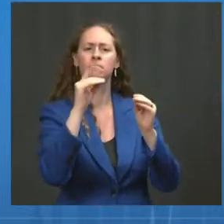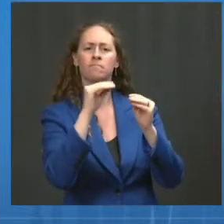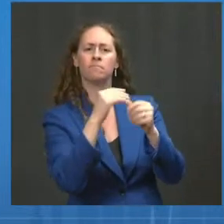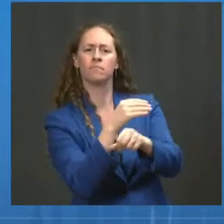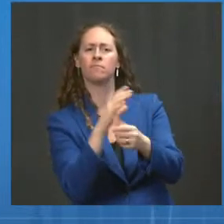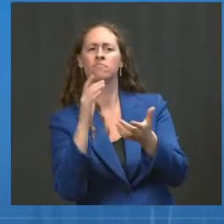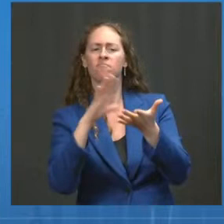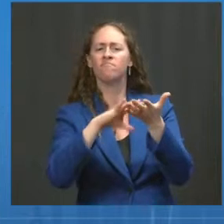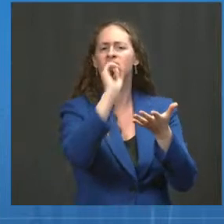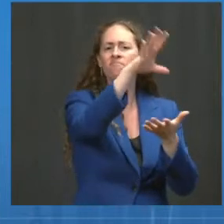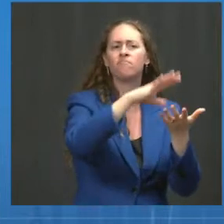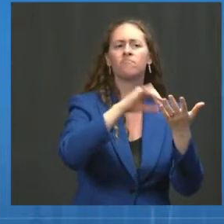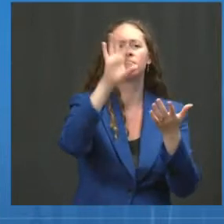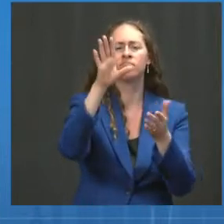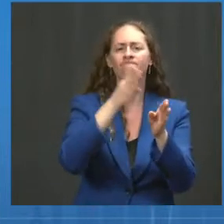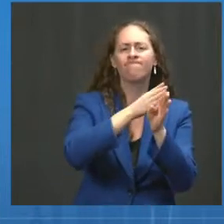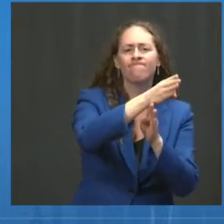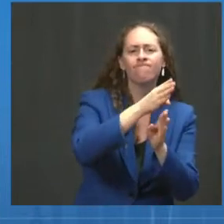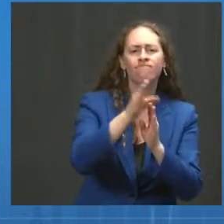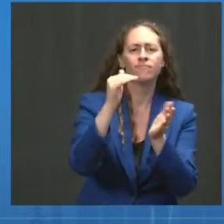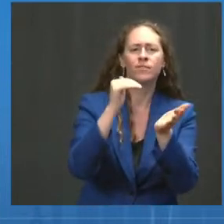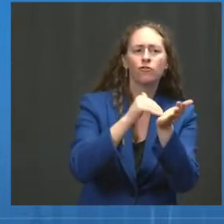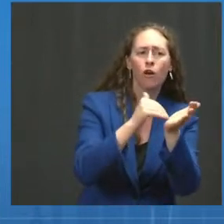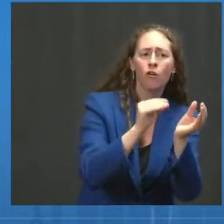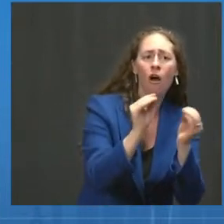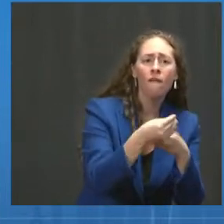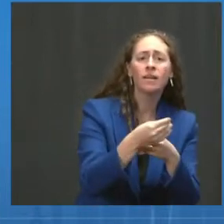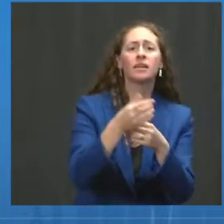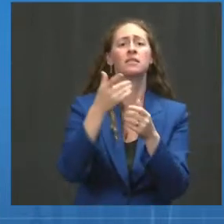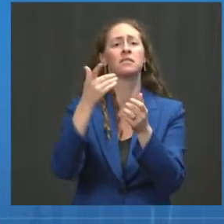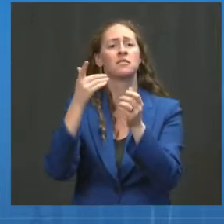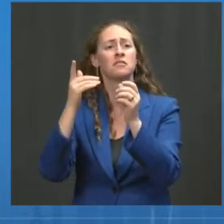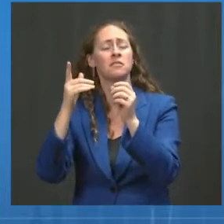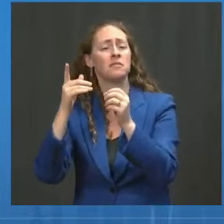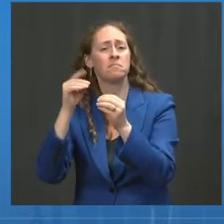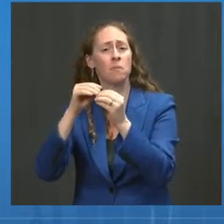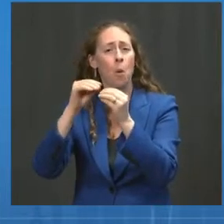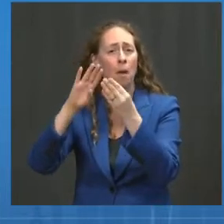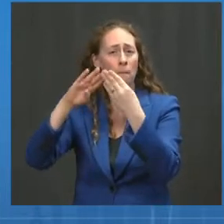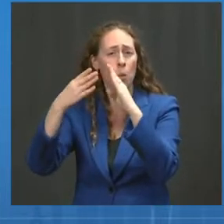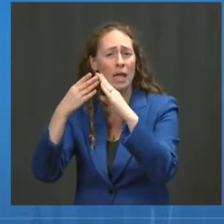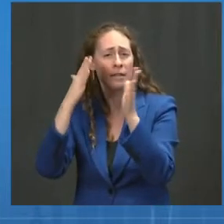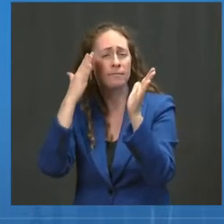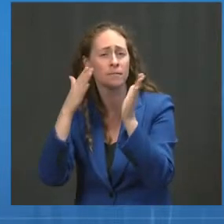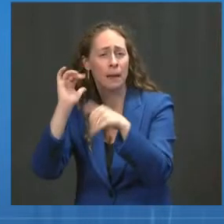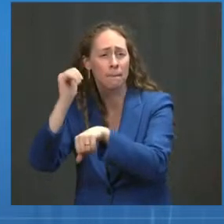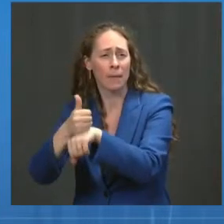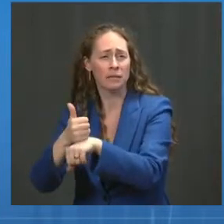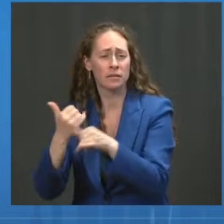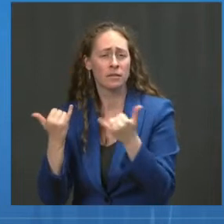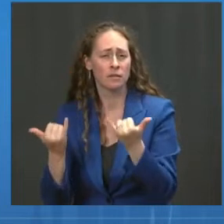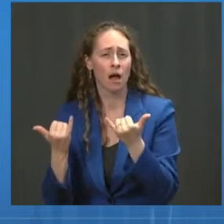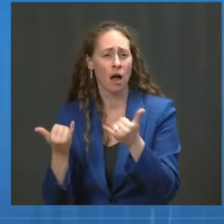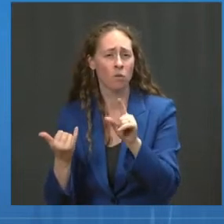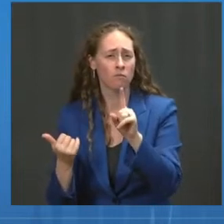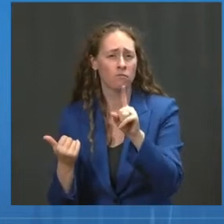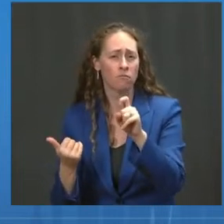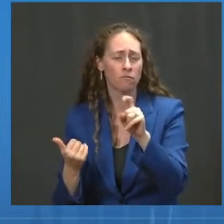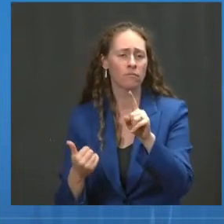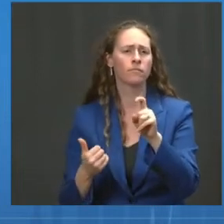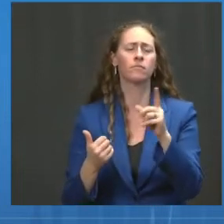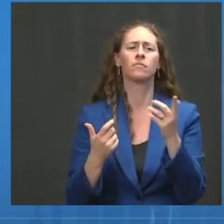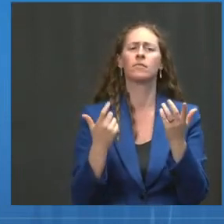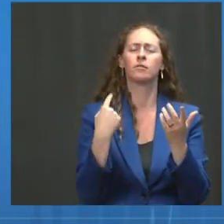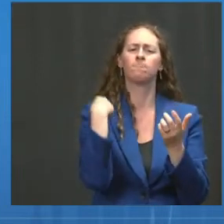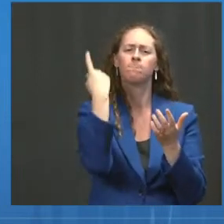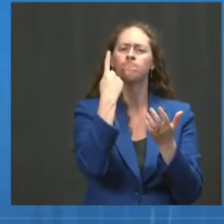intermediary for managing that and distributing that? And secondly, for Dr. Fauci, can you tell us, you focused a